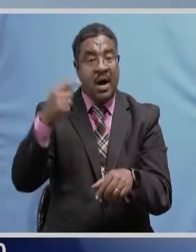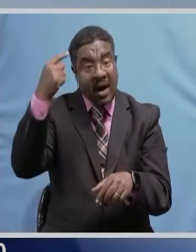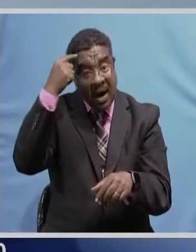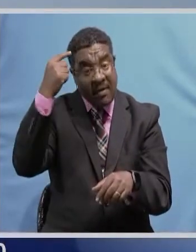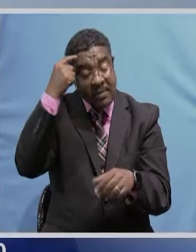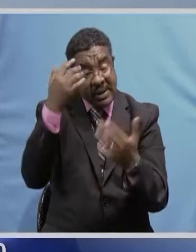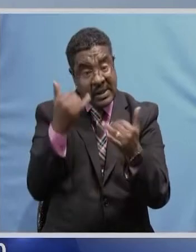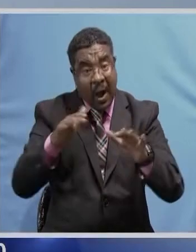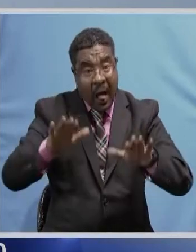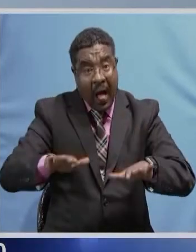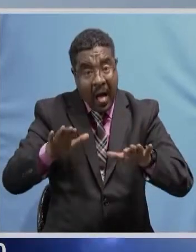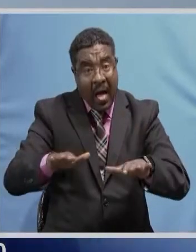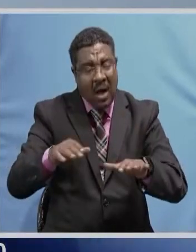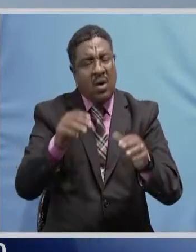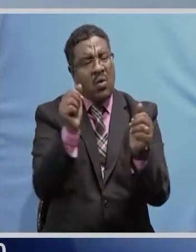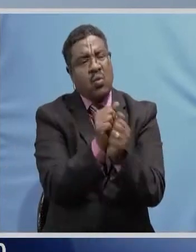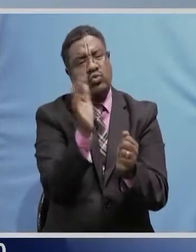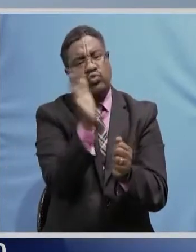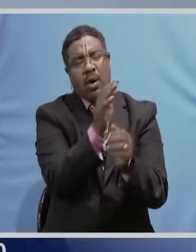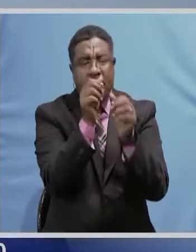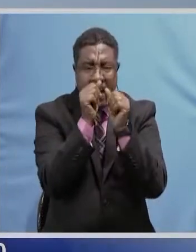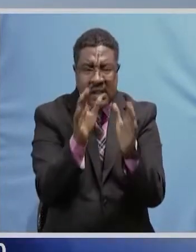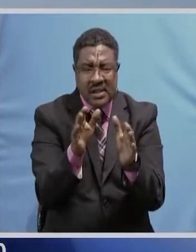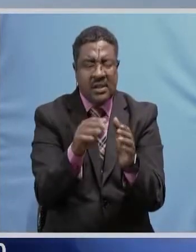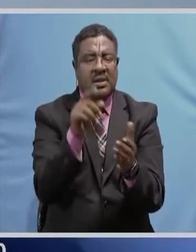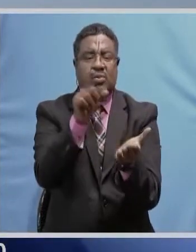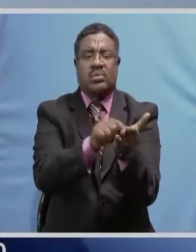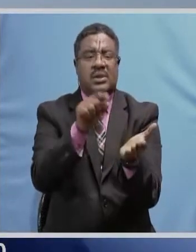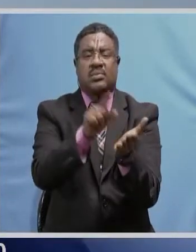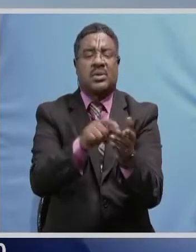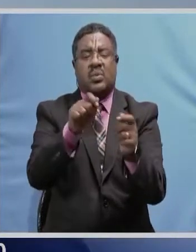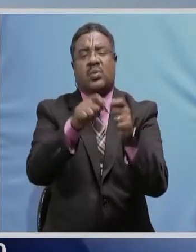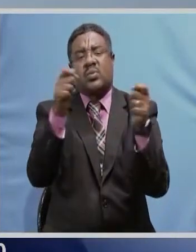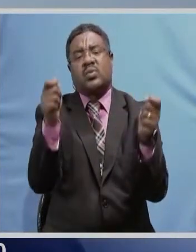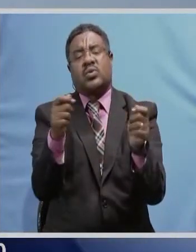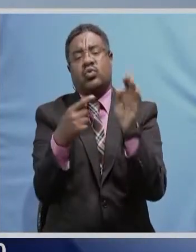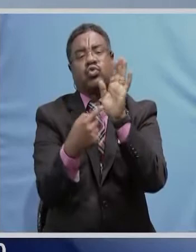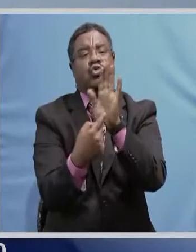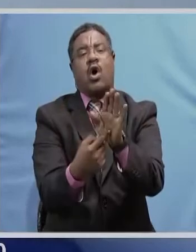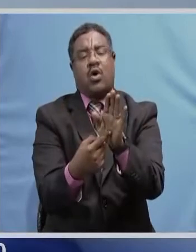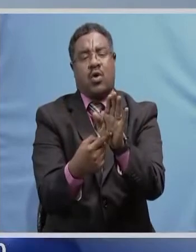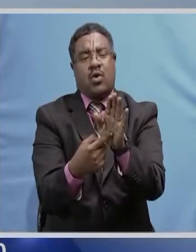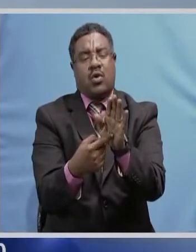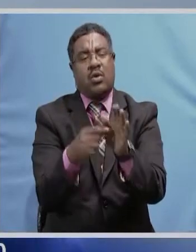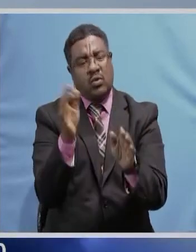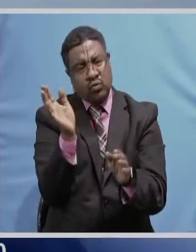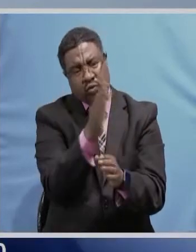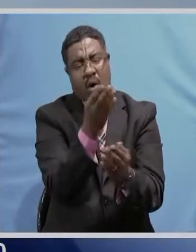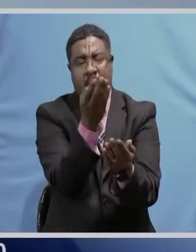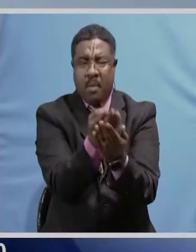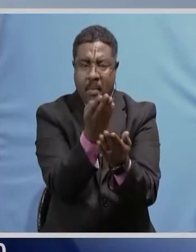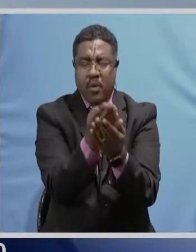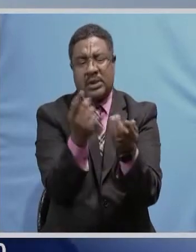placing a gazette notice in respect to the proposal